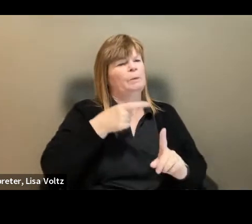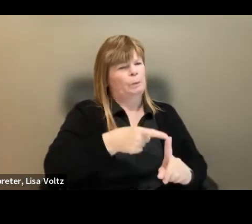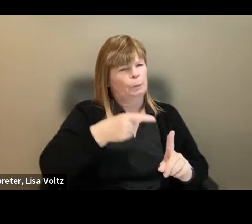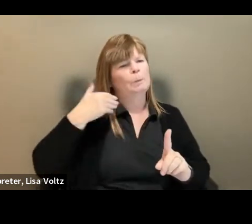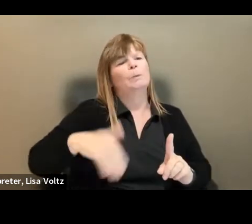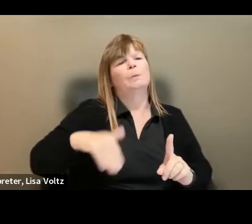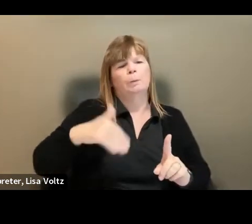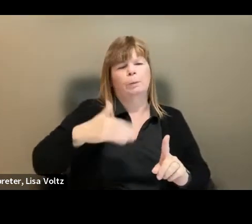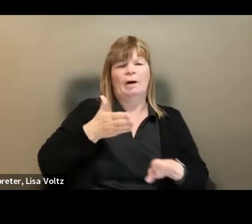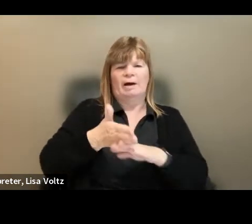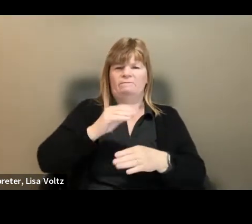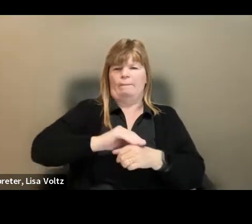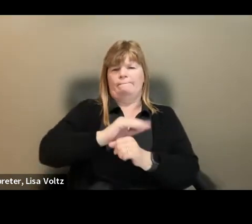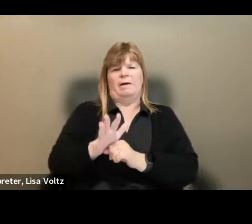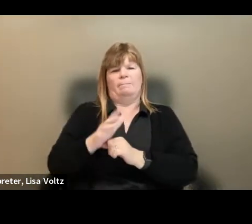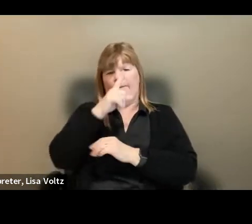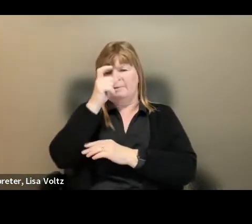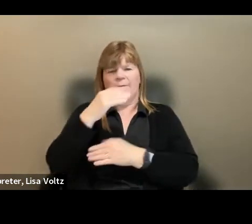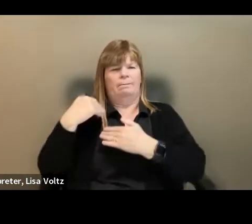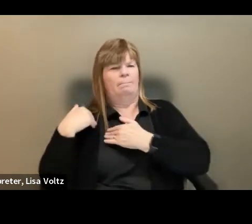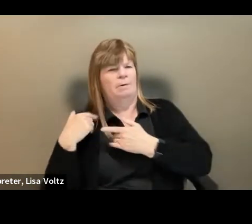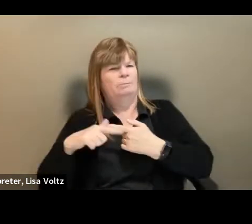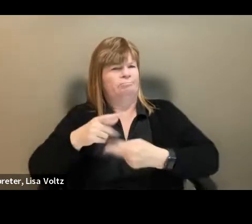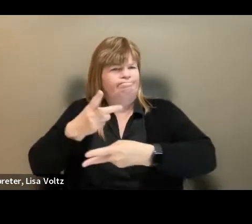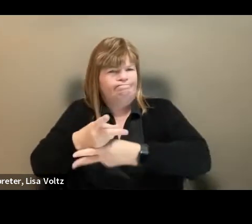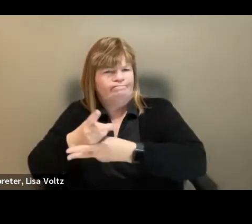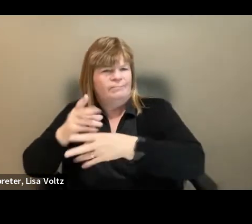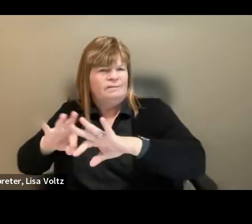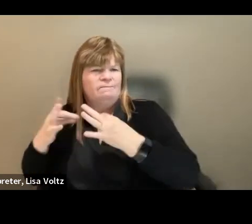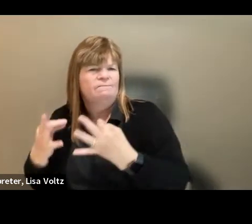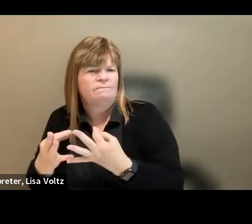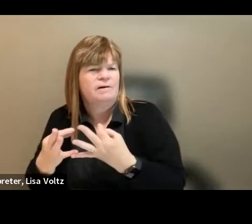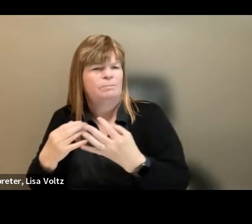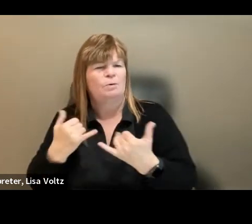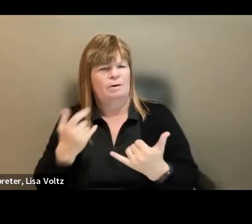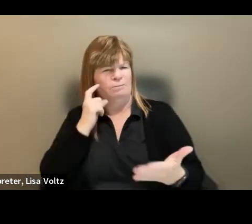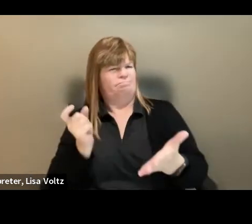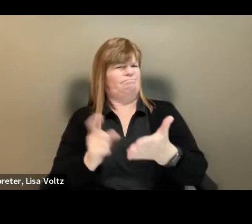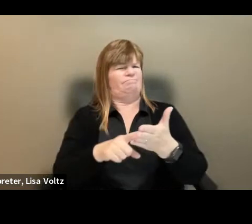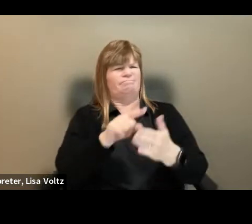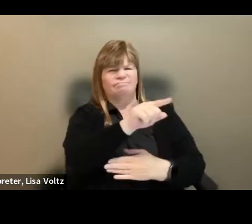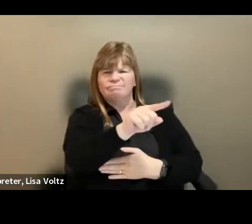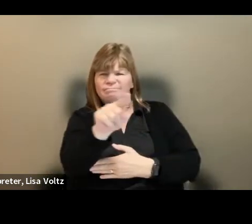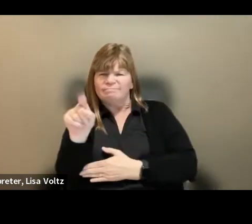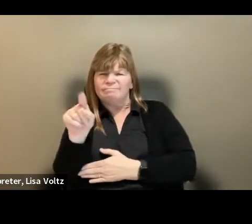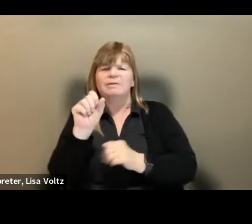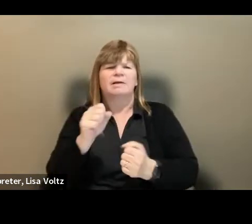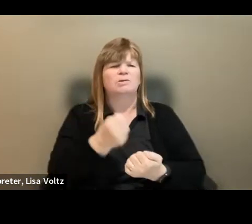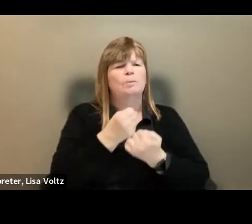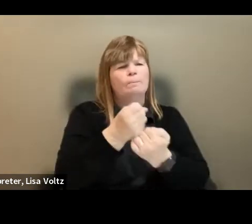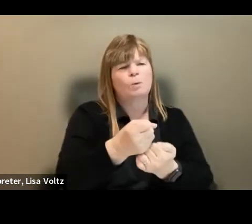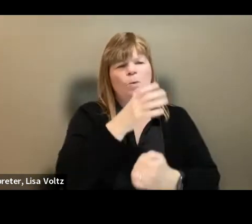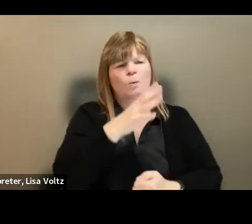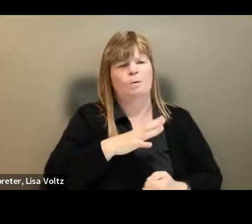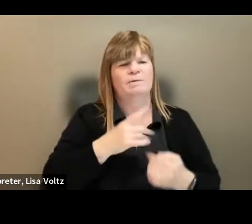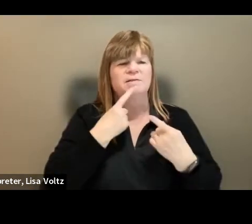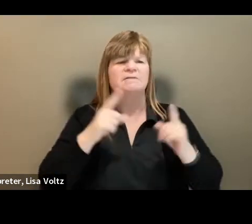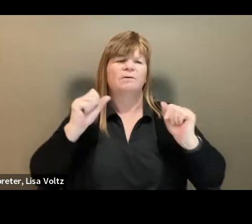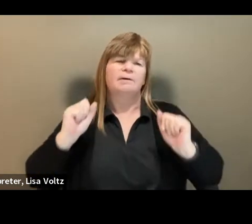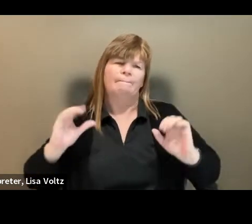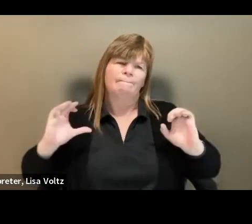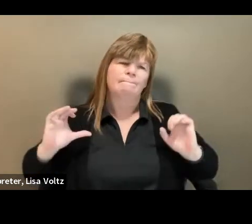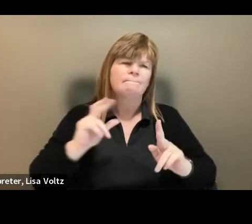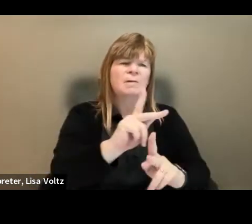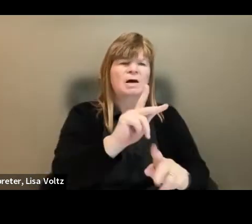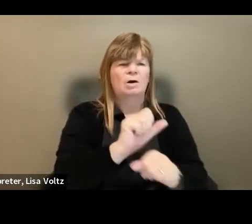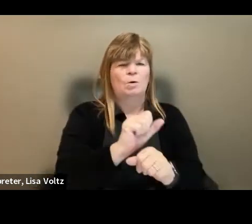from the pandemic due to caregiving responsibilities, and we are identifying practices that can support women's successful return to work